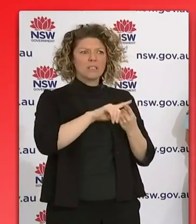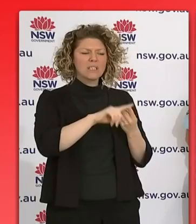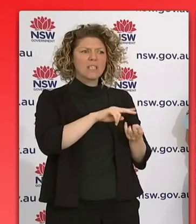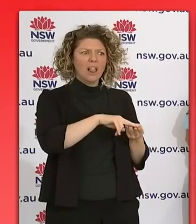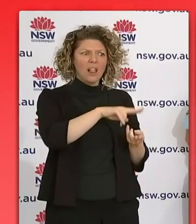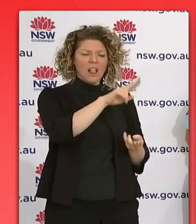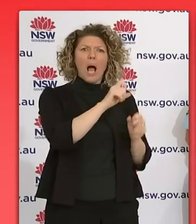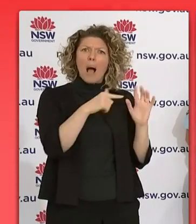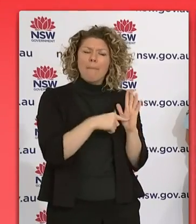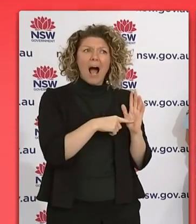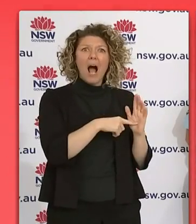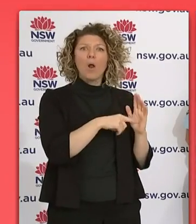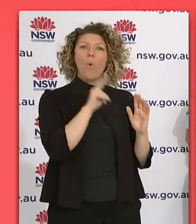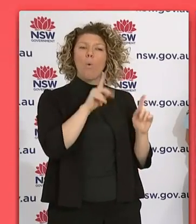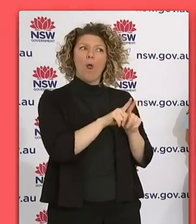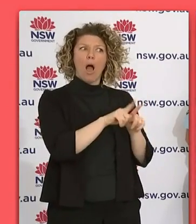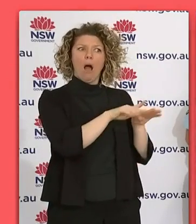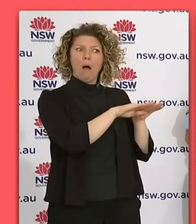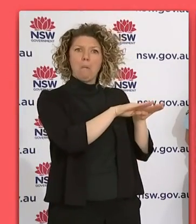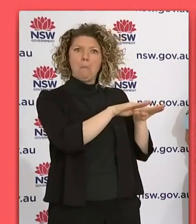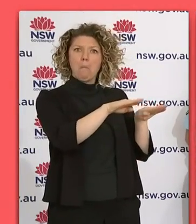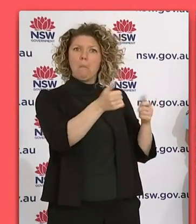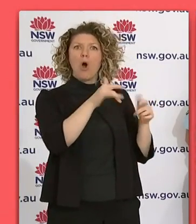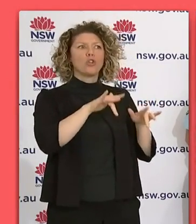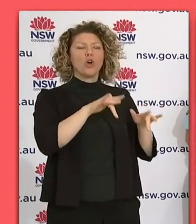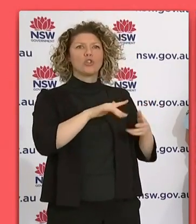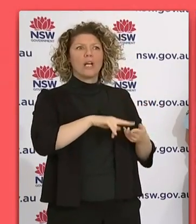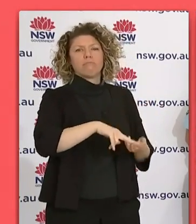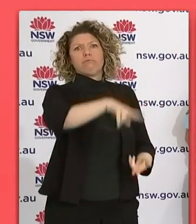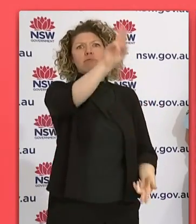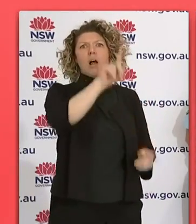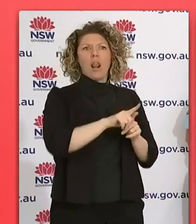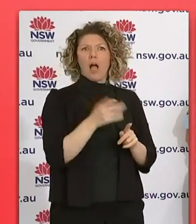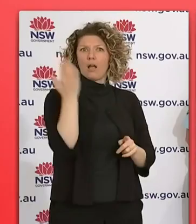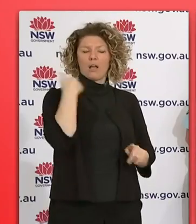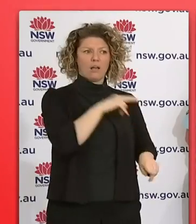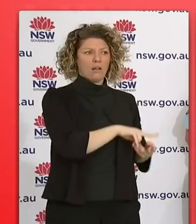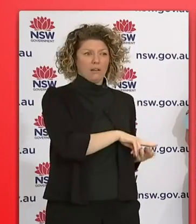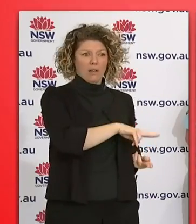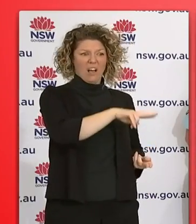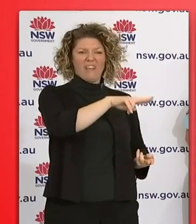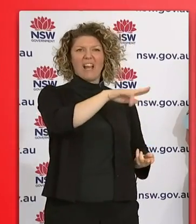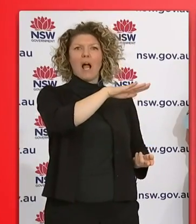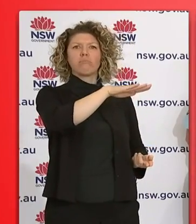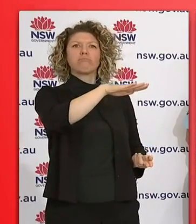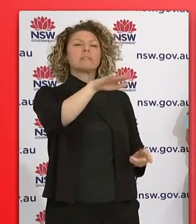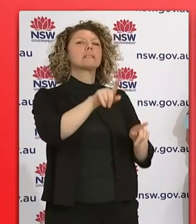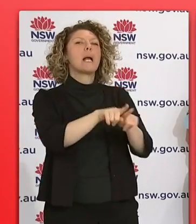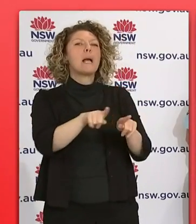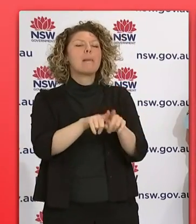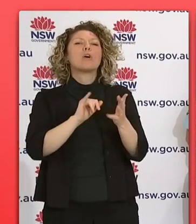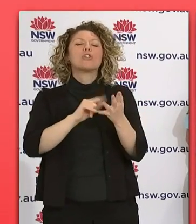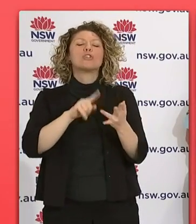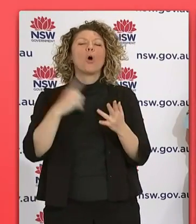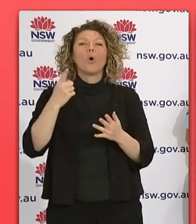stabilisation and the cases aren't growing the way they were in the last few weeks, which is a positive. But the health experts have asked me